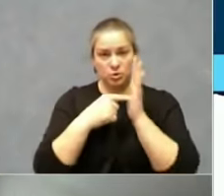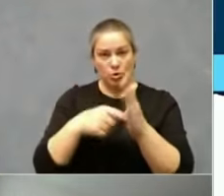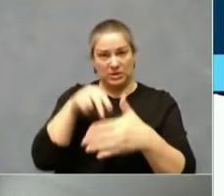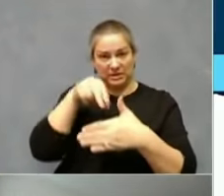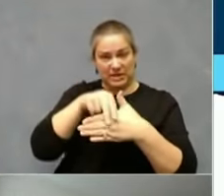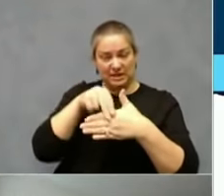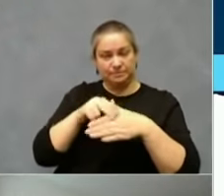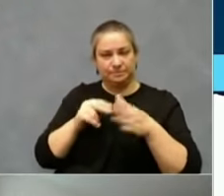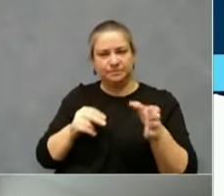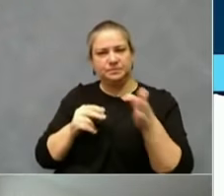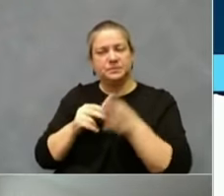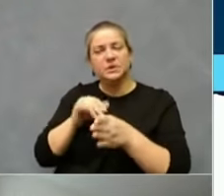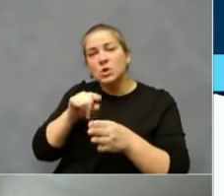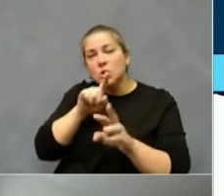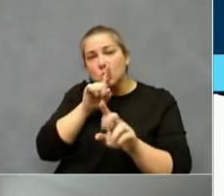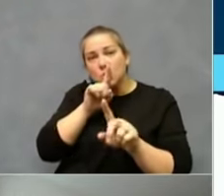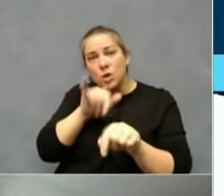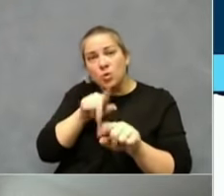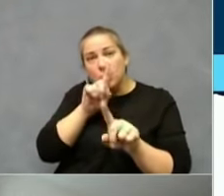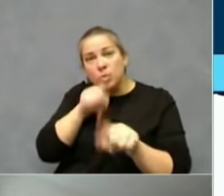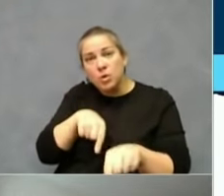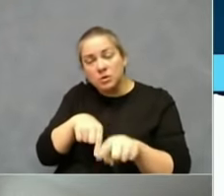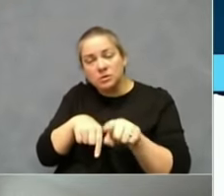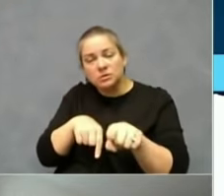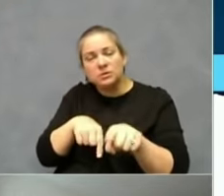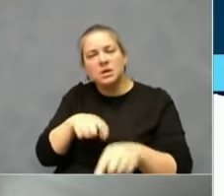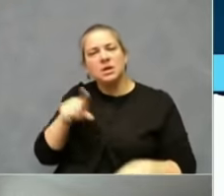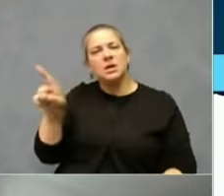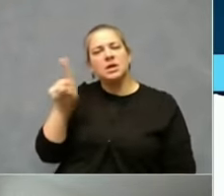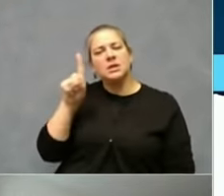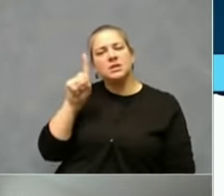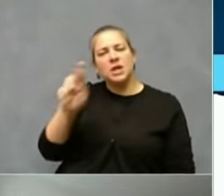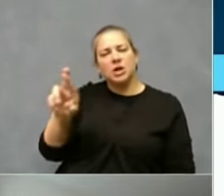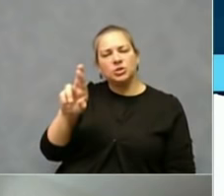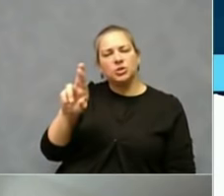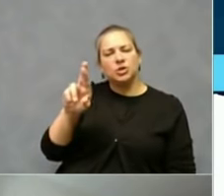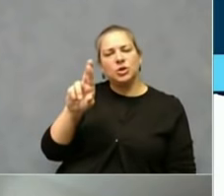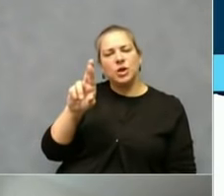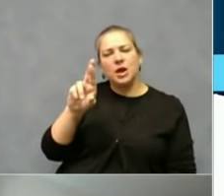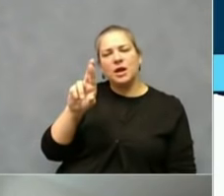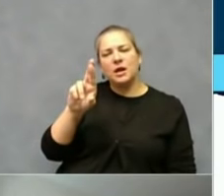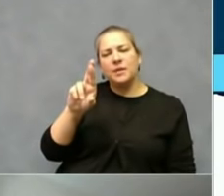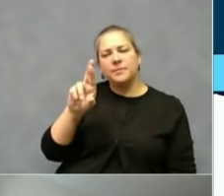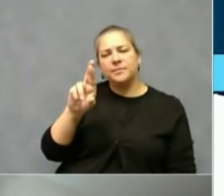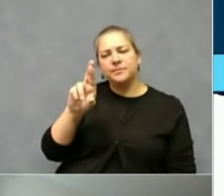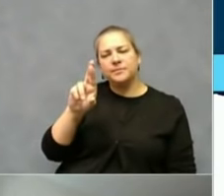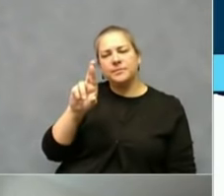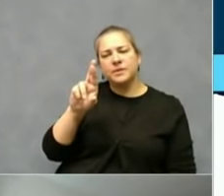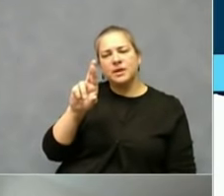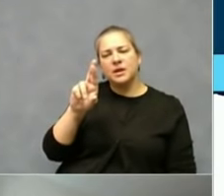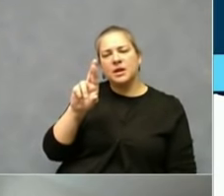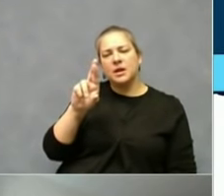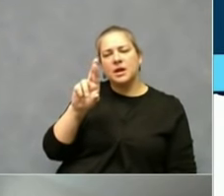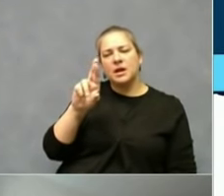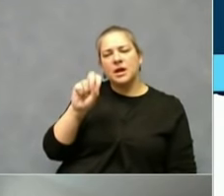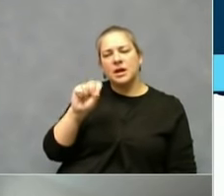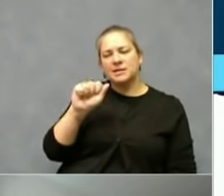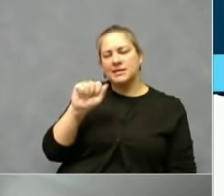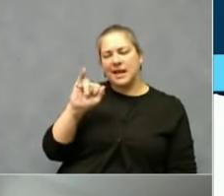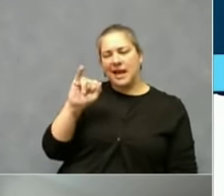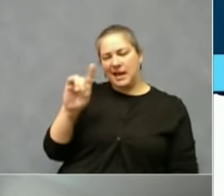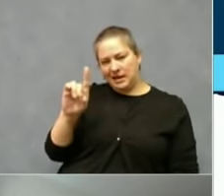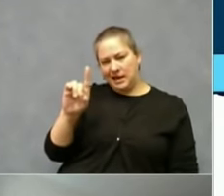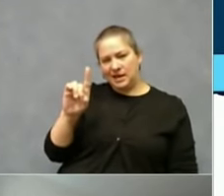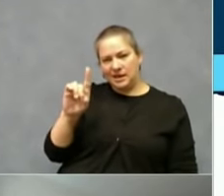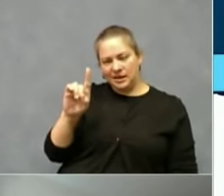reports were done by Dr. Sayed Karimi, who's PhD at University